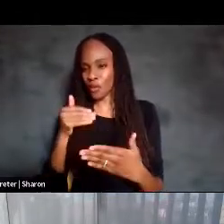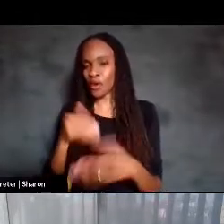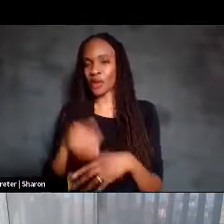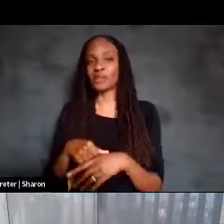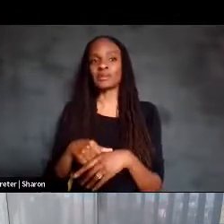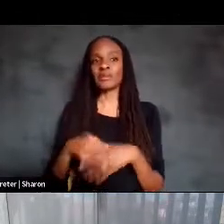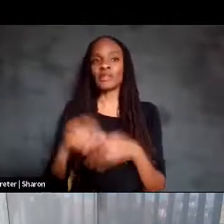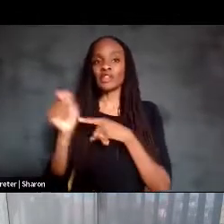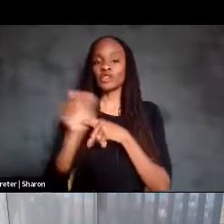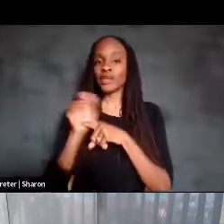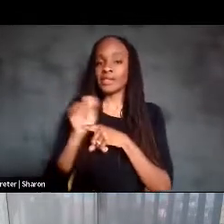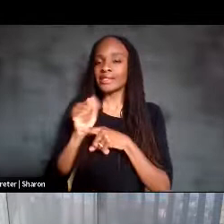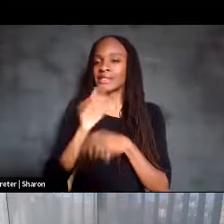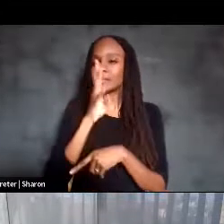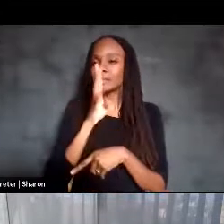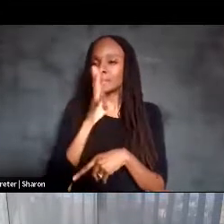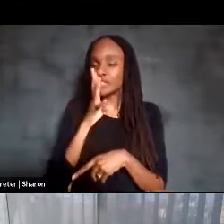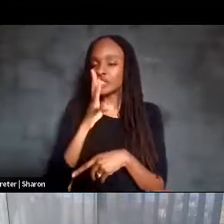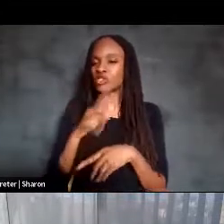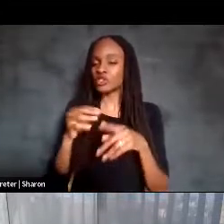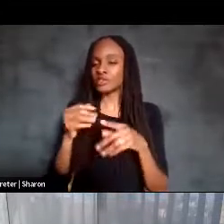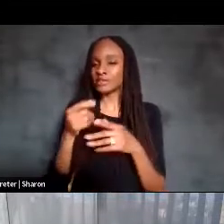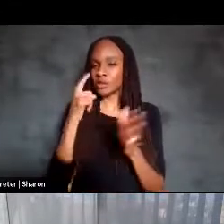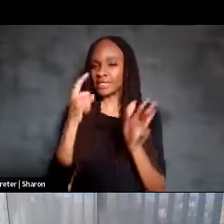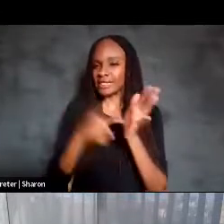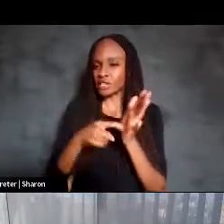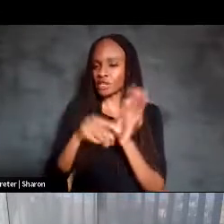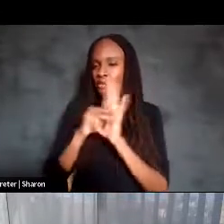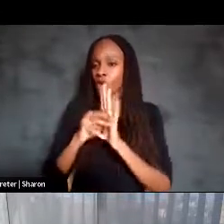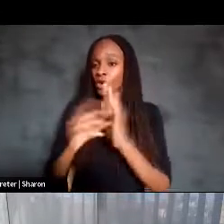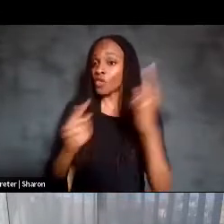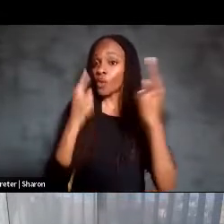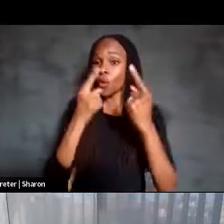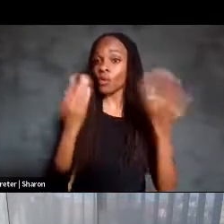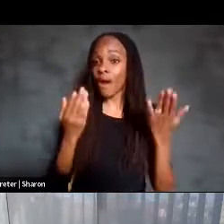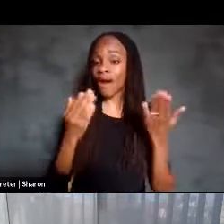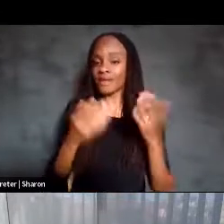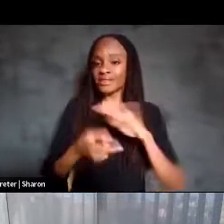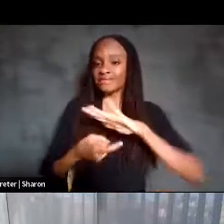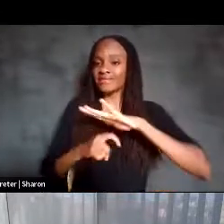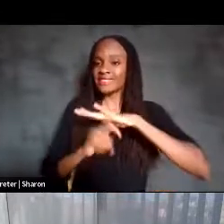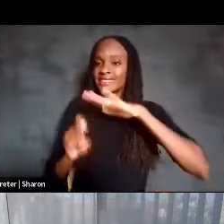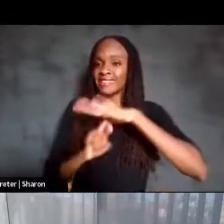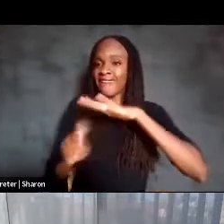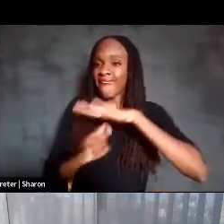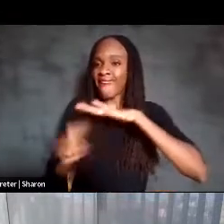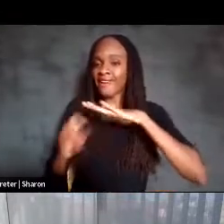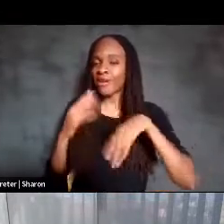detection model. And the goal of this model is to scan all of the brain signals as we acquire them